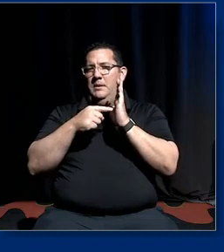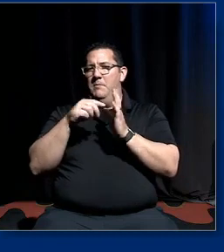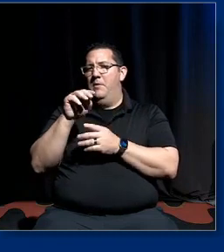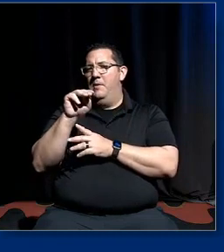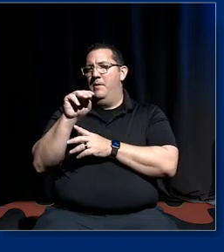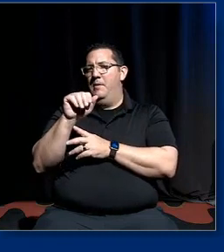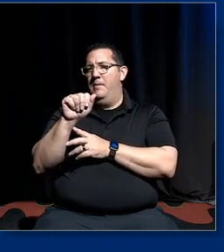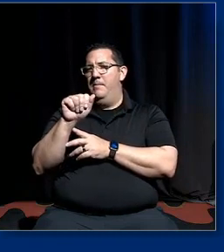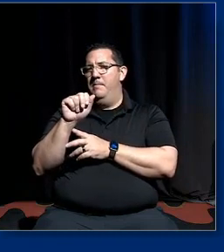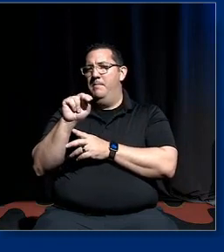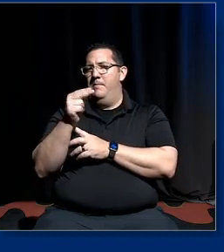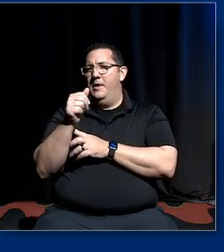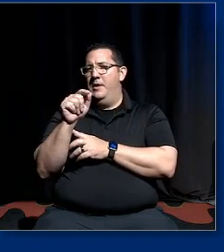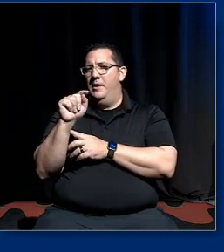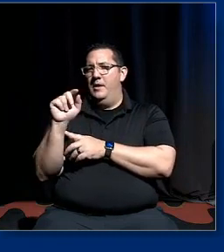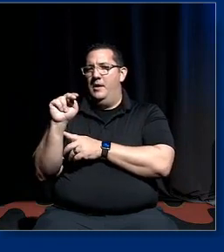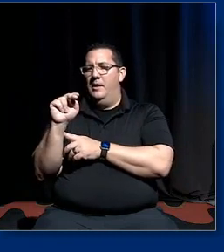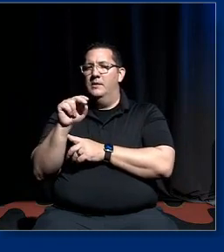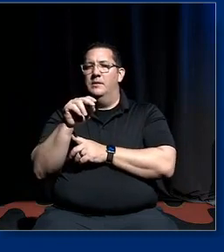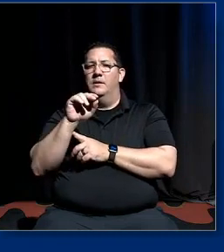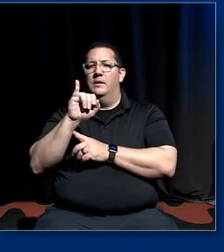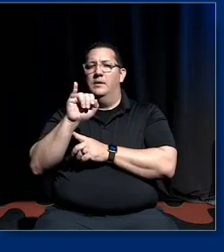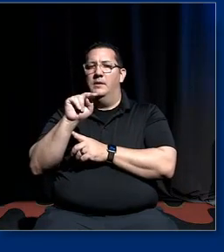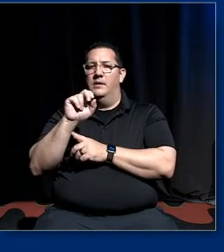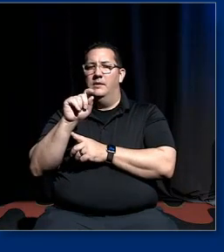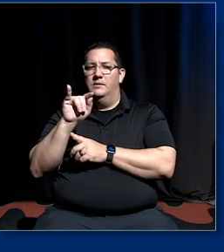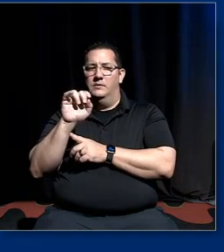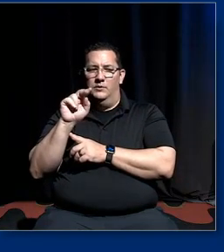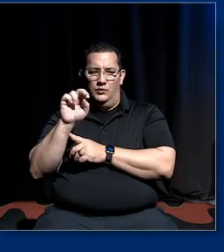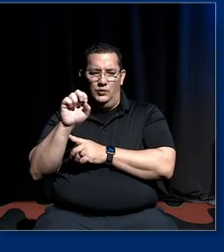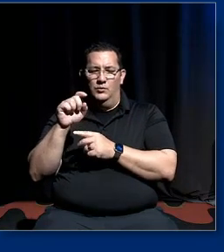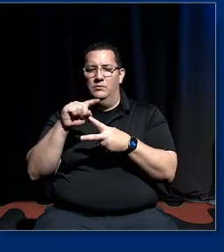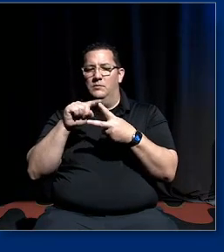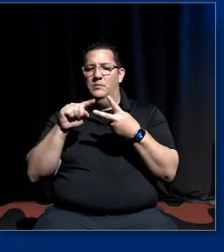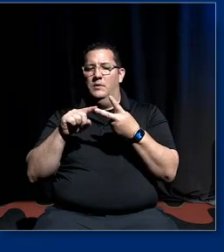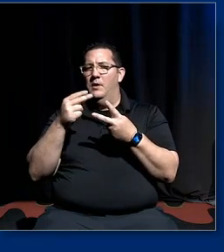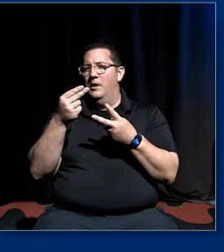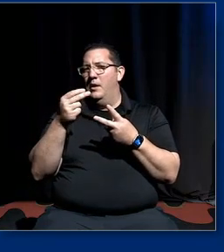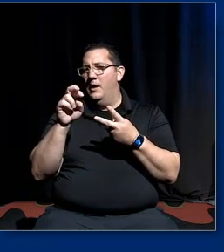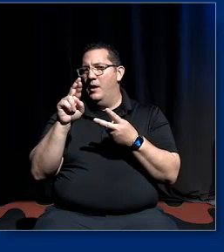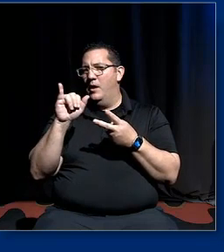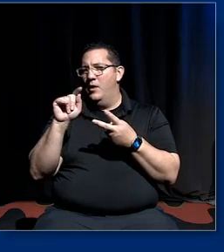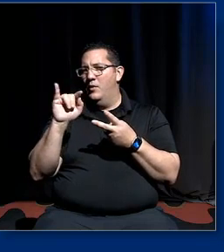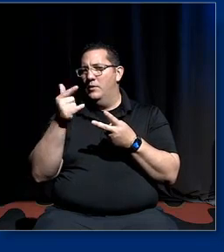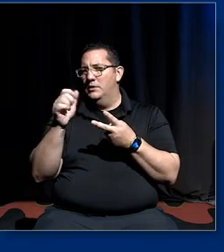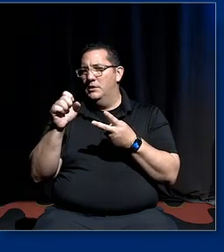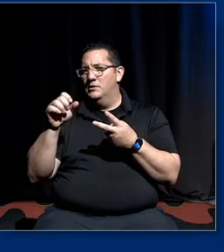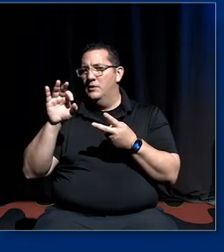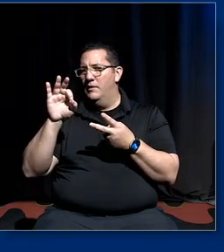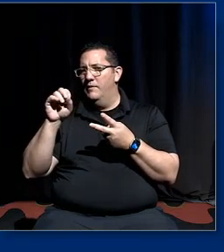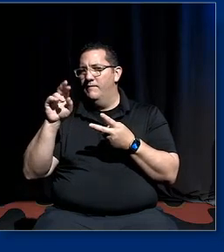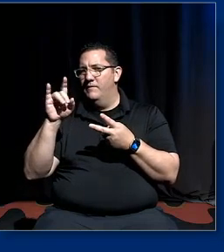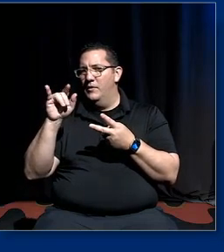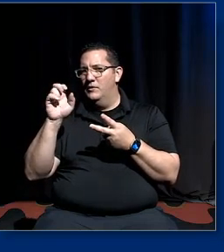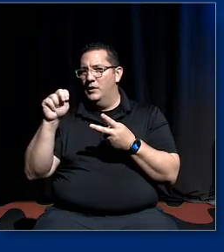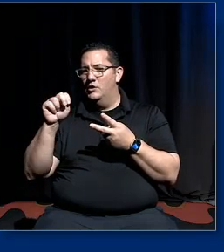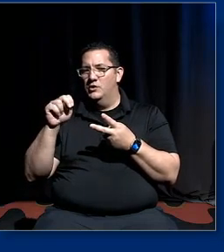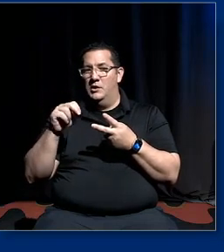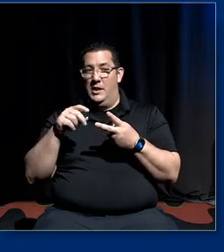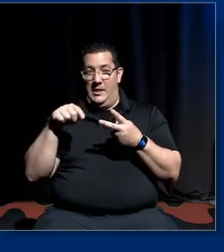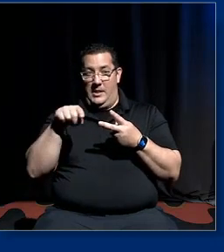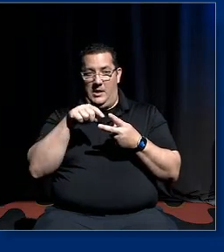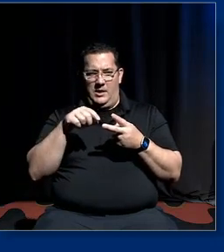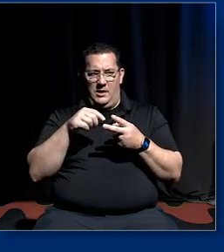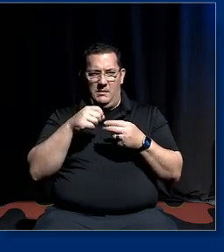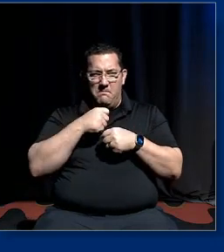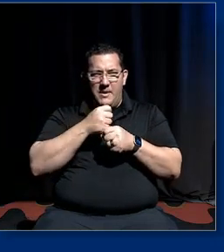um the heritage foundation um they were producing stuff within two or three months of george floyd's